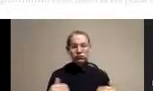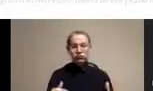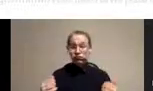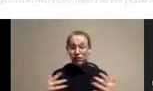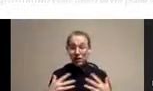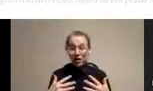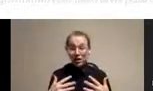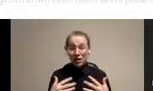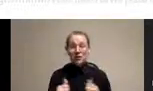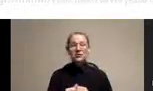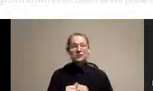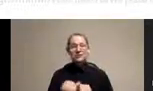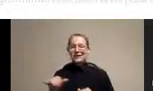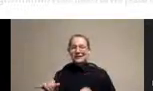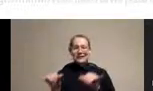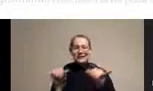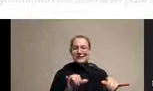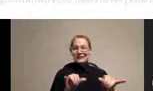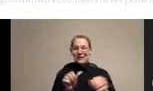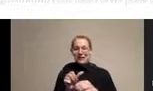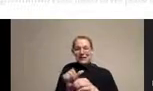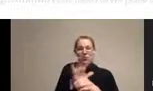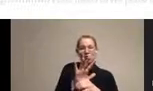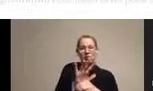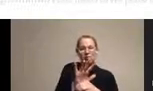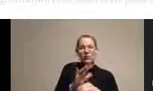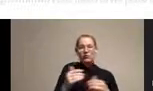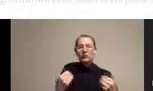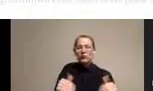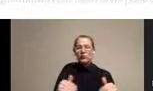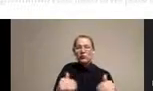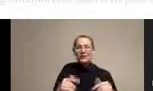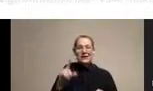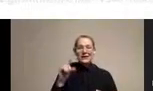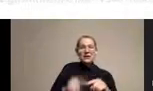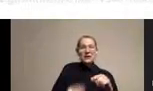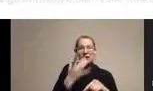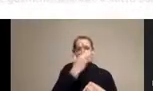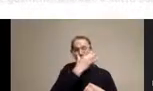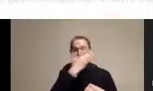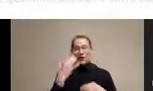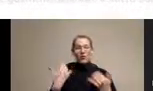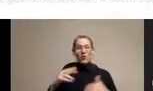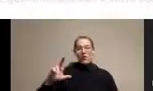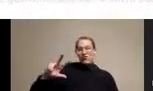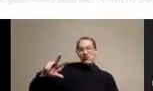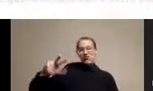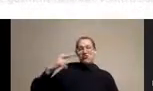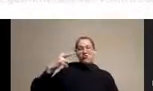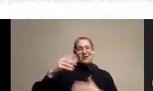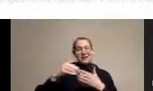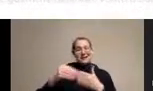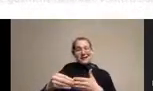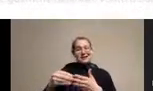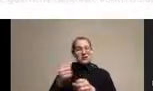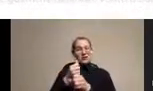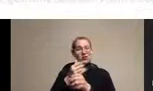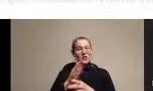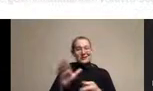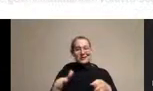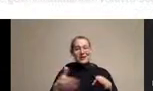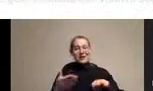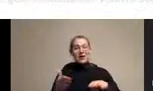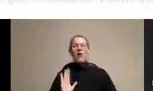exactly what happened with COVID, and I think that's the magnitude of COVID that we cannot forget. And it has had an enormous impact on our life expectancy. This looks at life